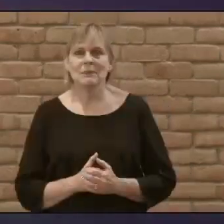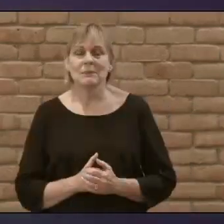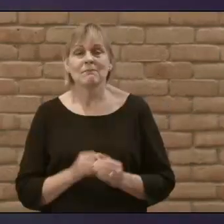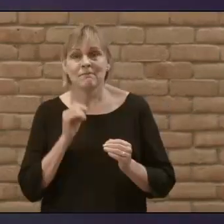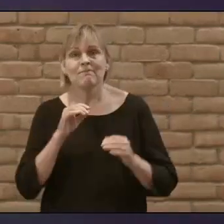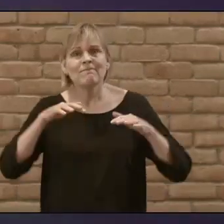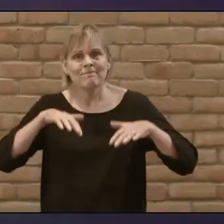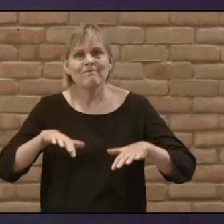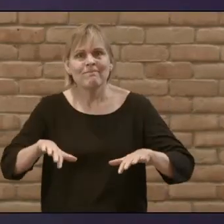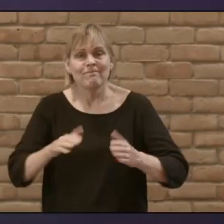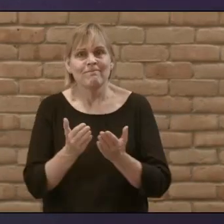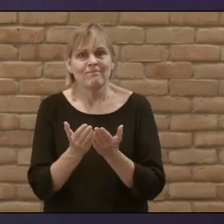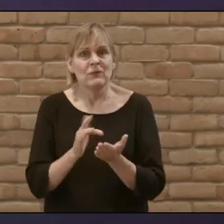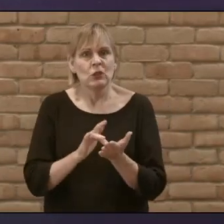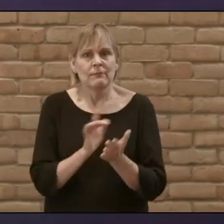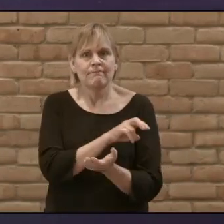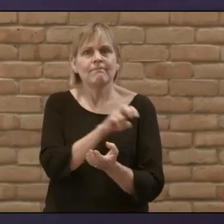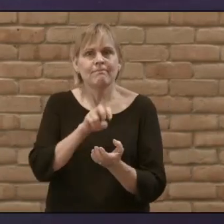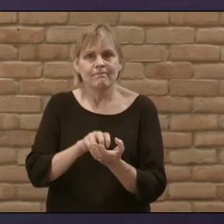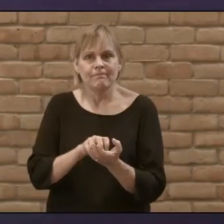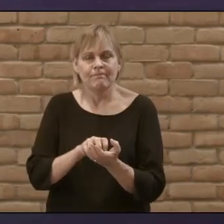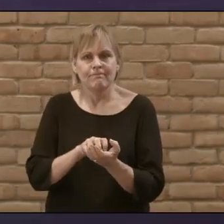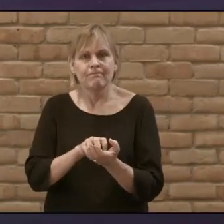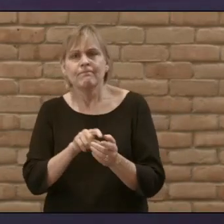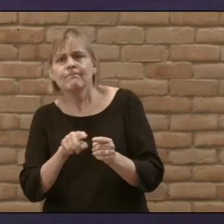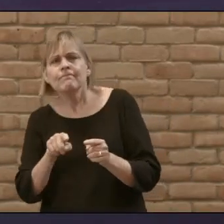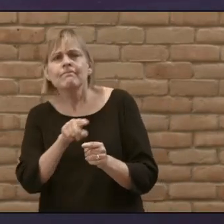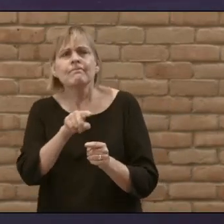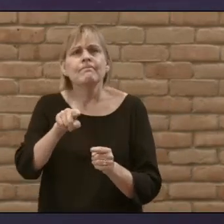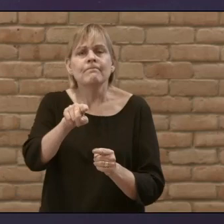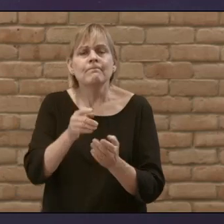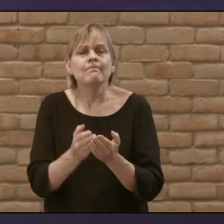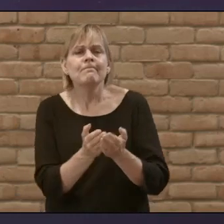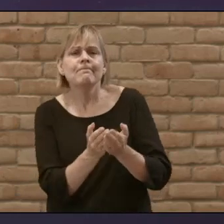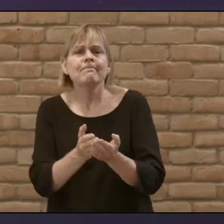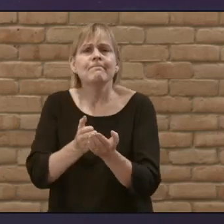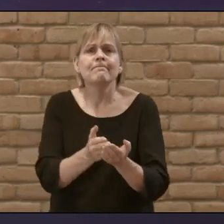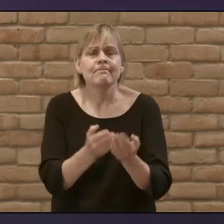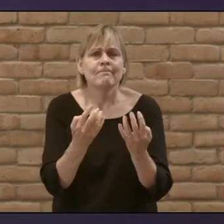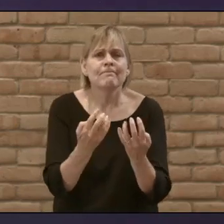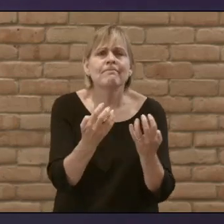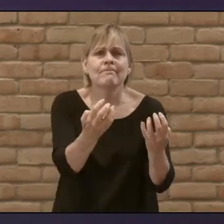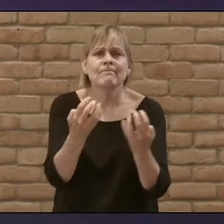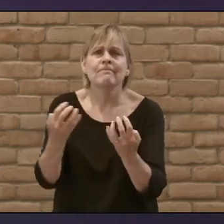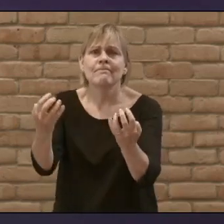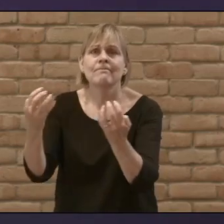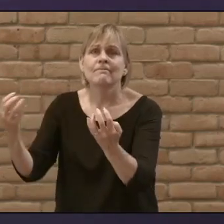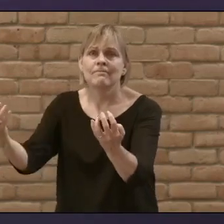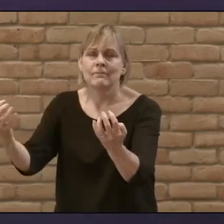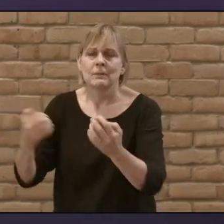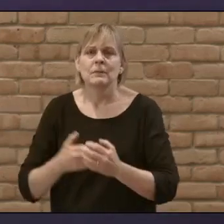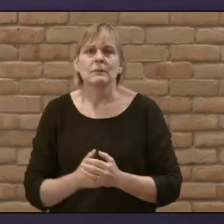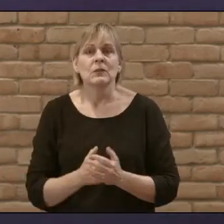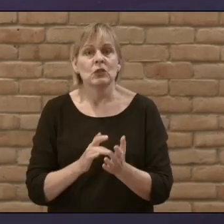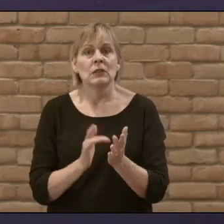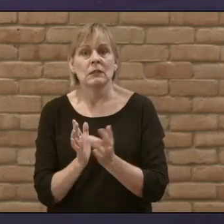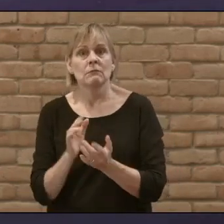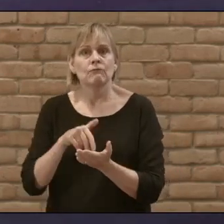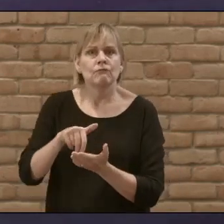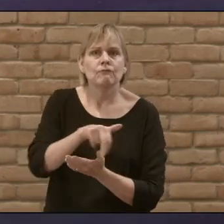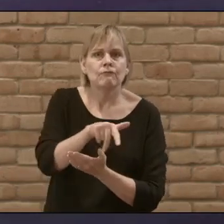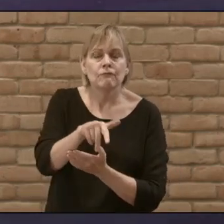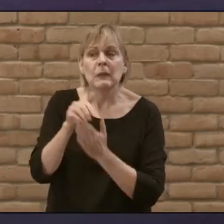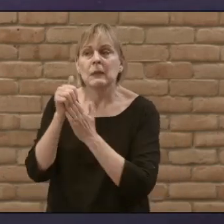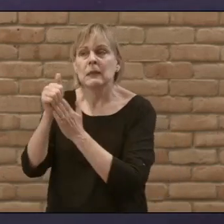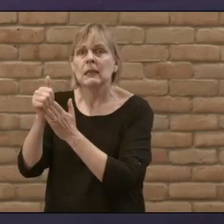Jesus got into the boat again and went back to the other side of the lake, where a large crowd gathered around him on the shore. Then a